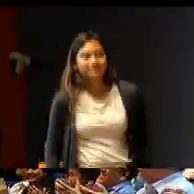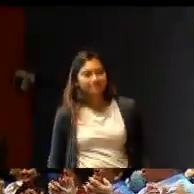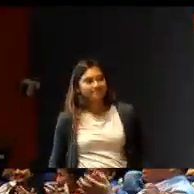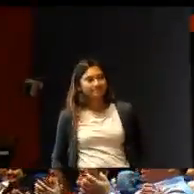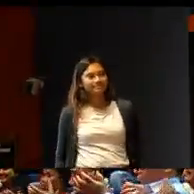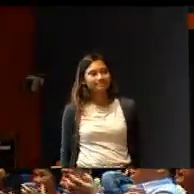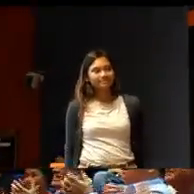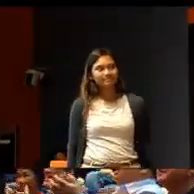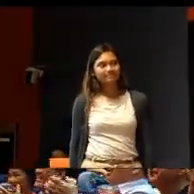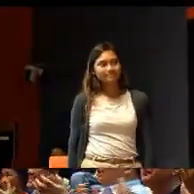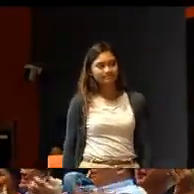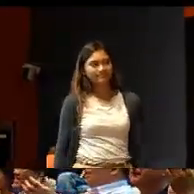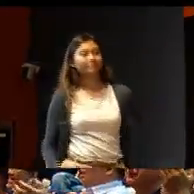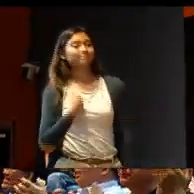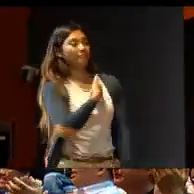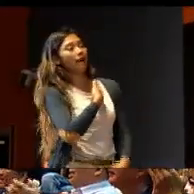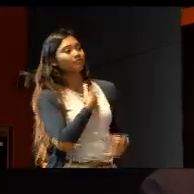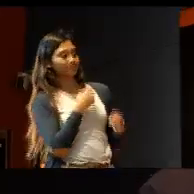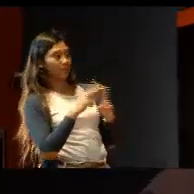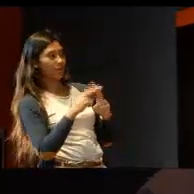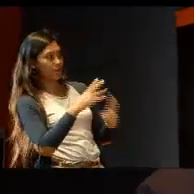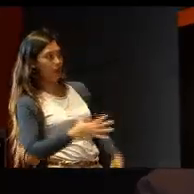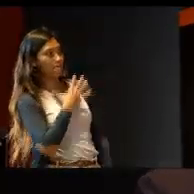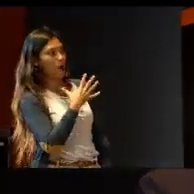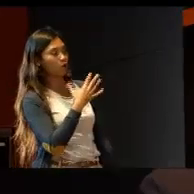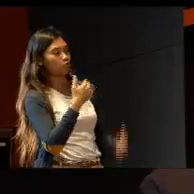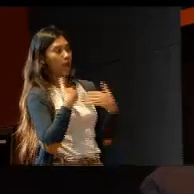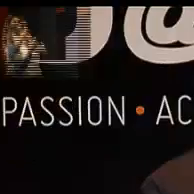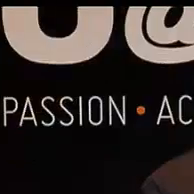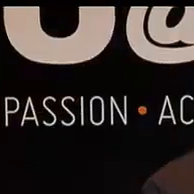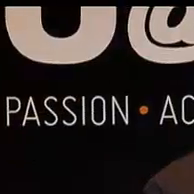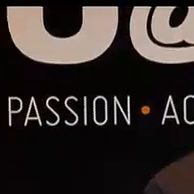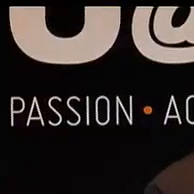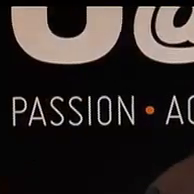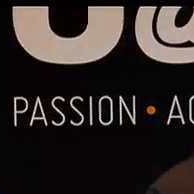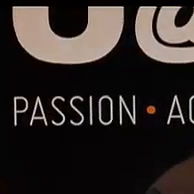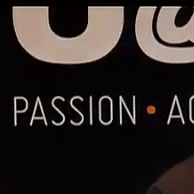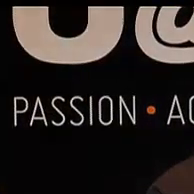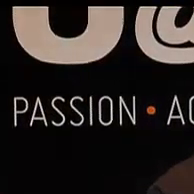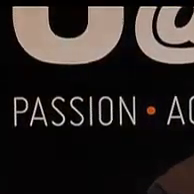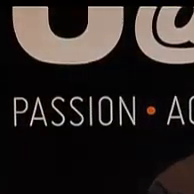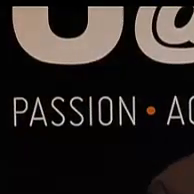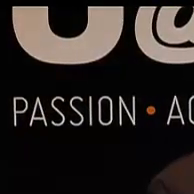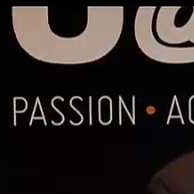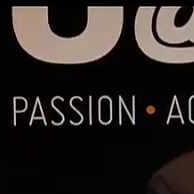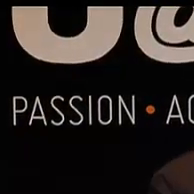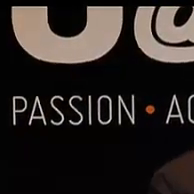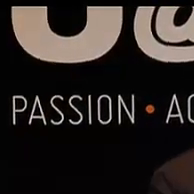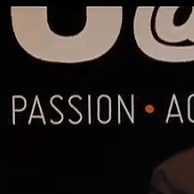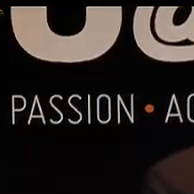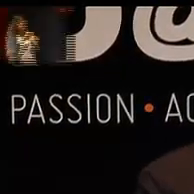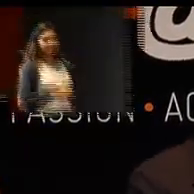And Alvin, we are very, very proud to have you as an alumnus. Thank you.